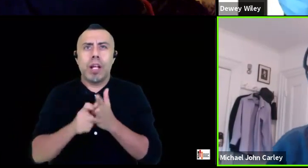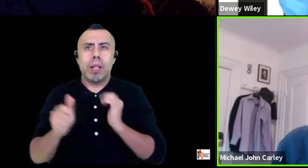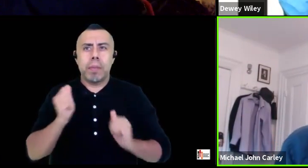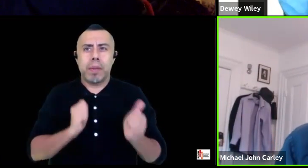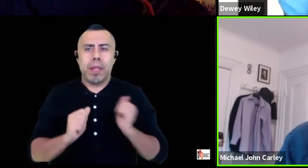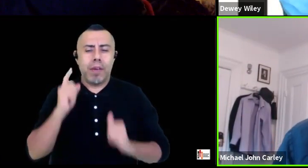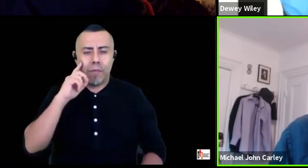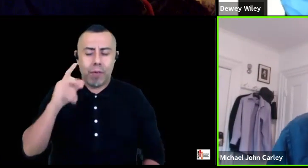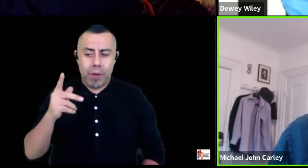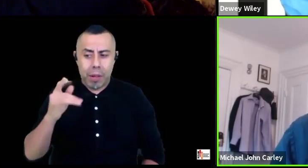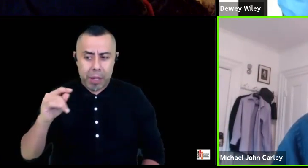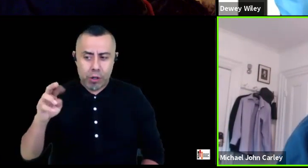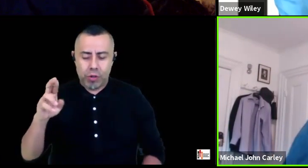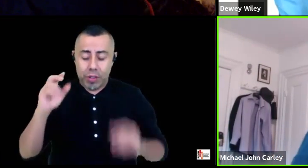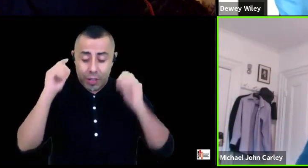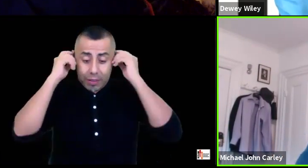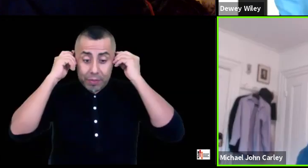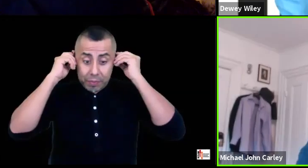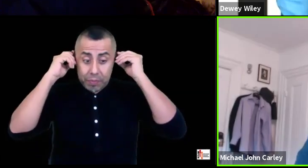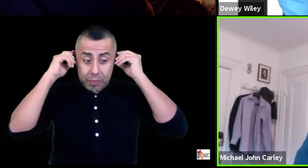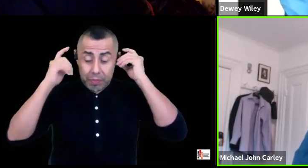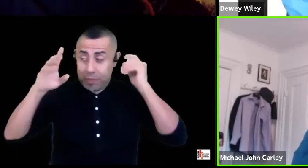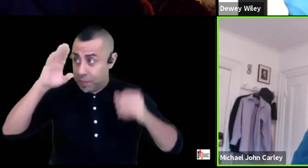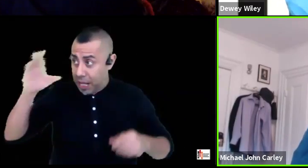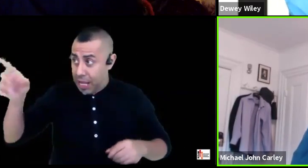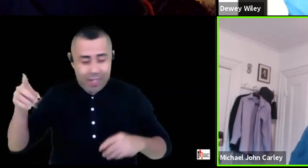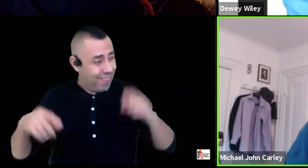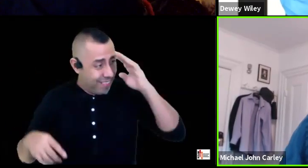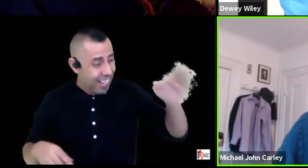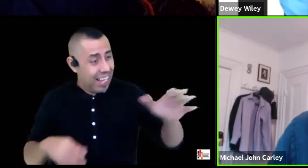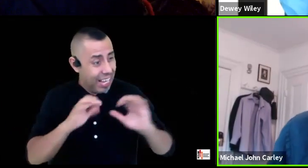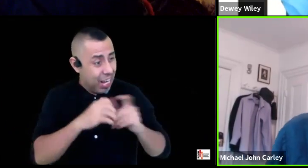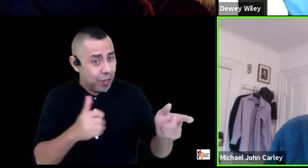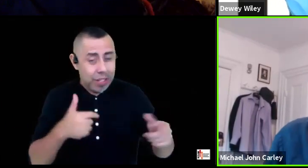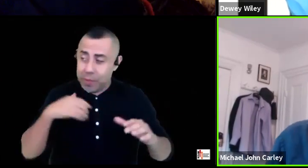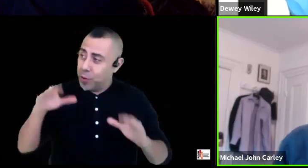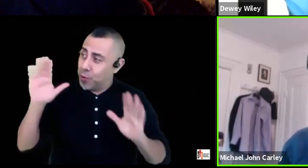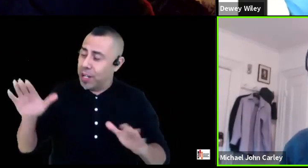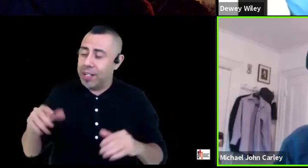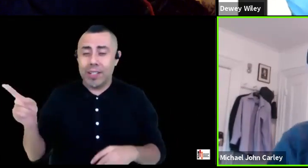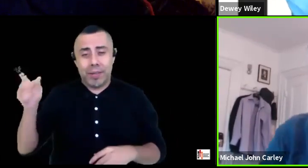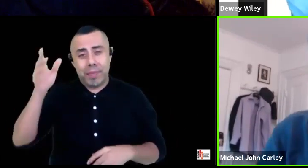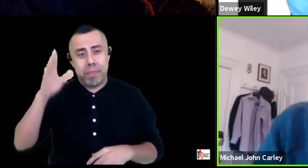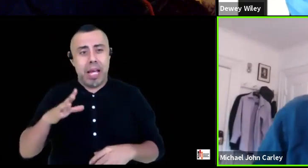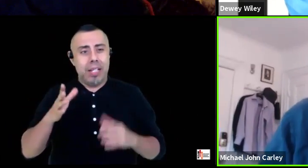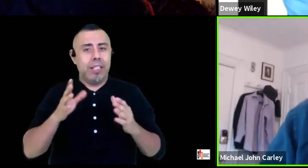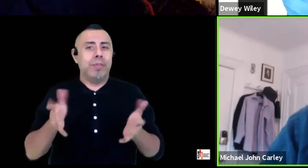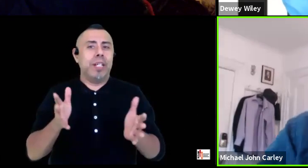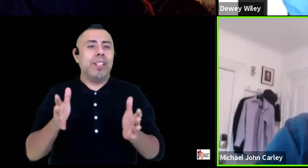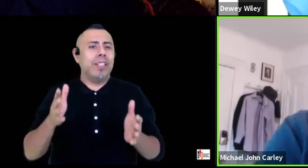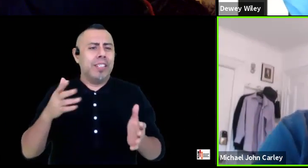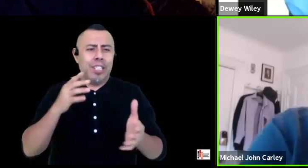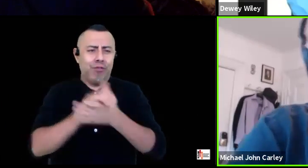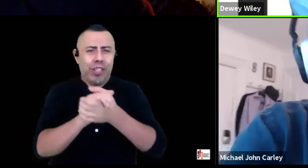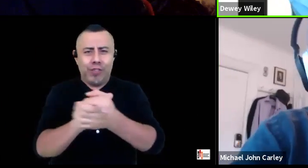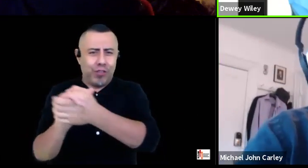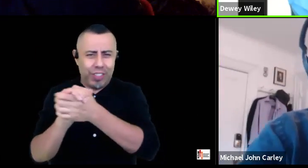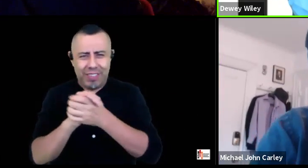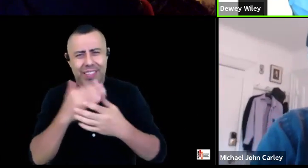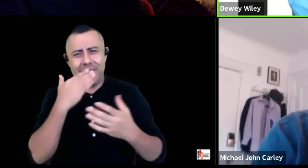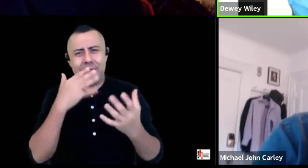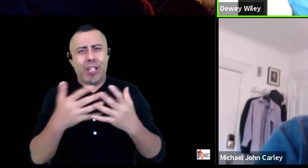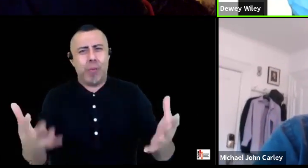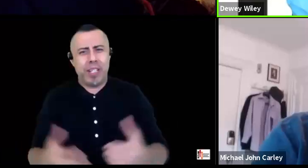doing doing i'm doing great congratulations congratulations all and thank you so very very much yeah